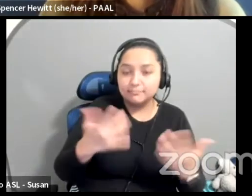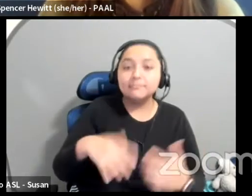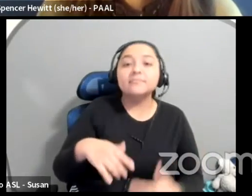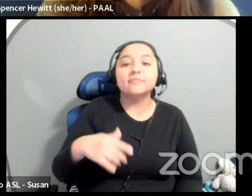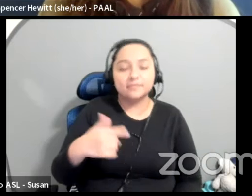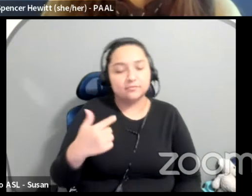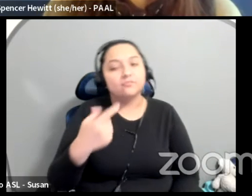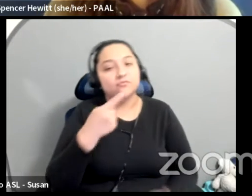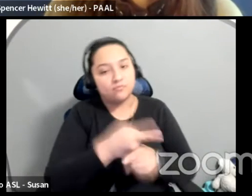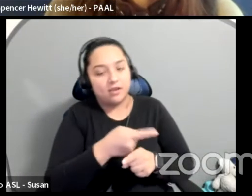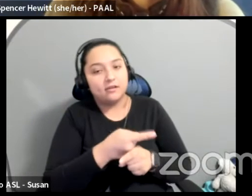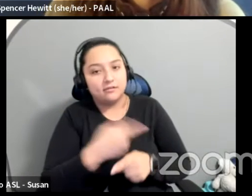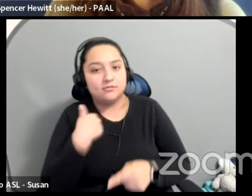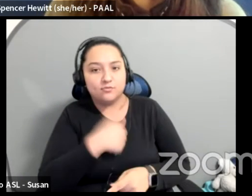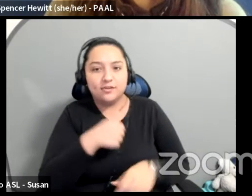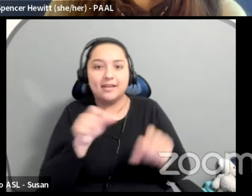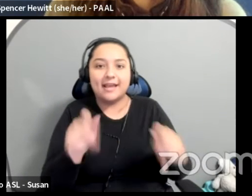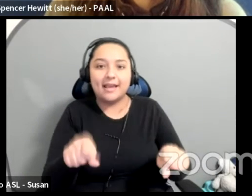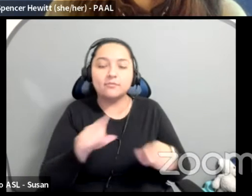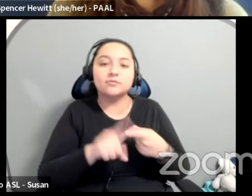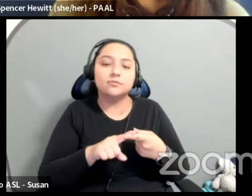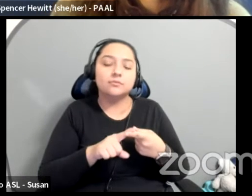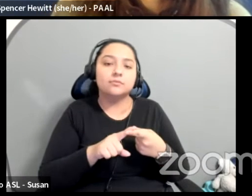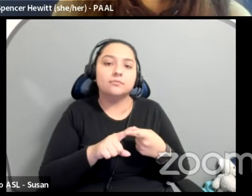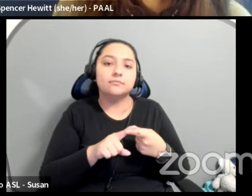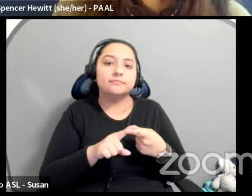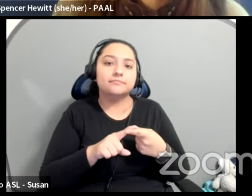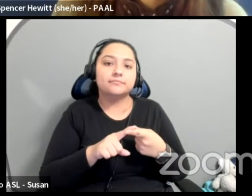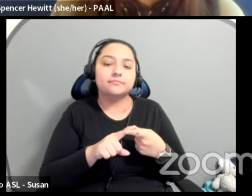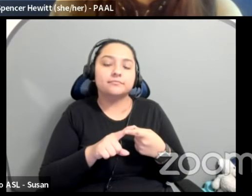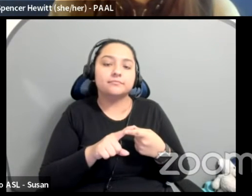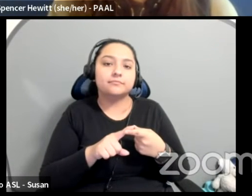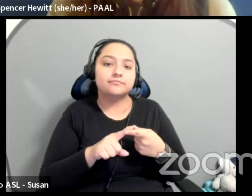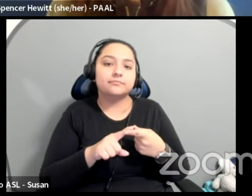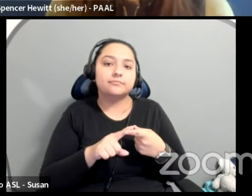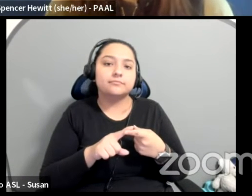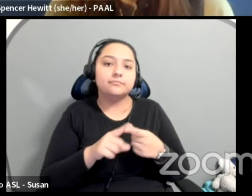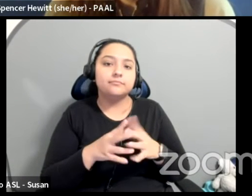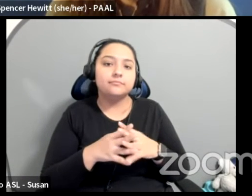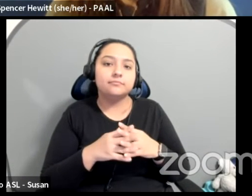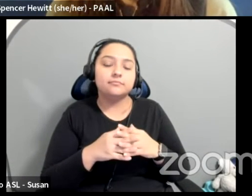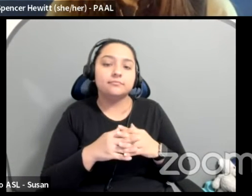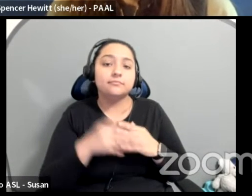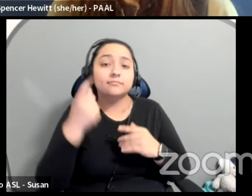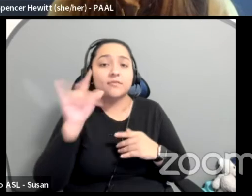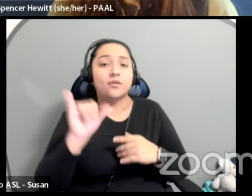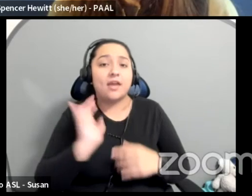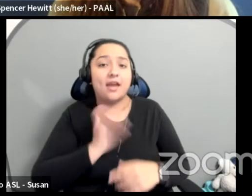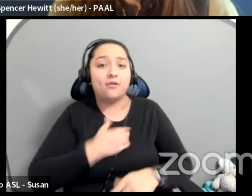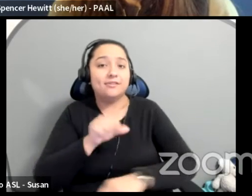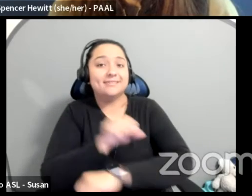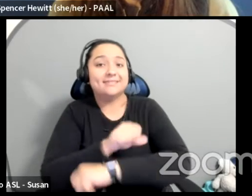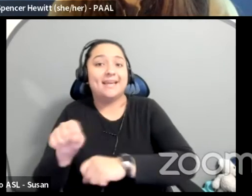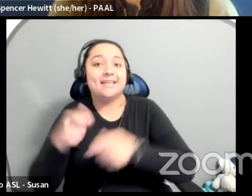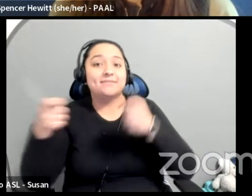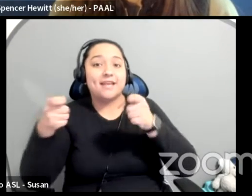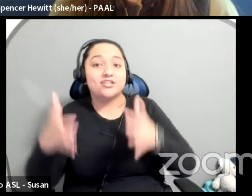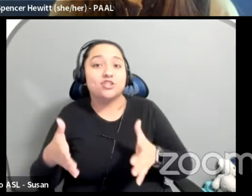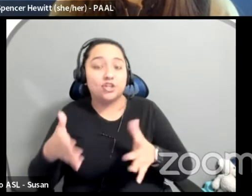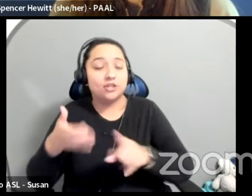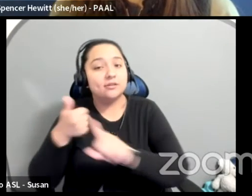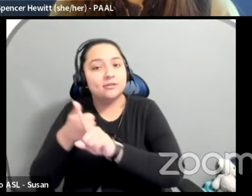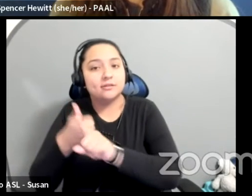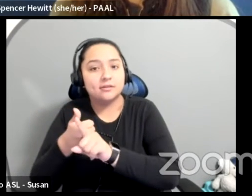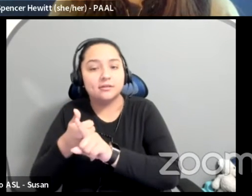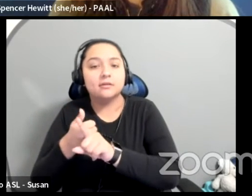so we were able to be the other key thing that we, that for us too, was very important is that our stage manager was also a caretaker. And